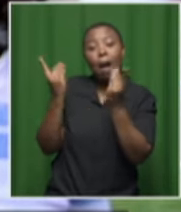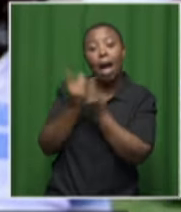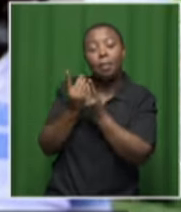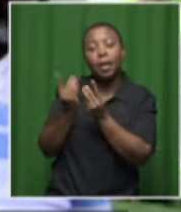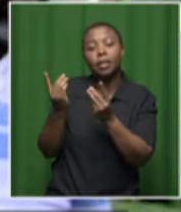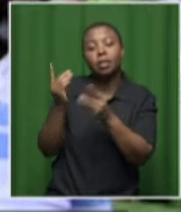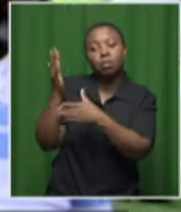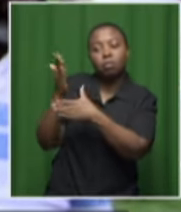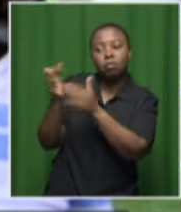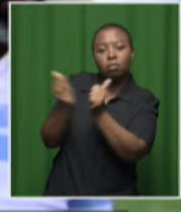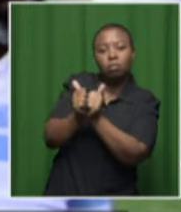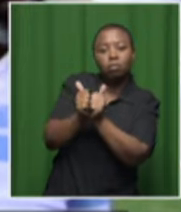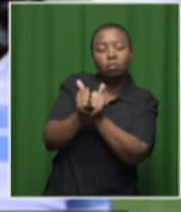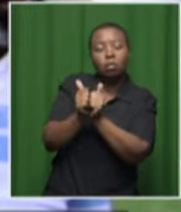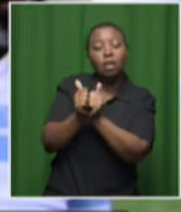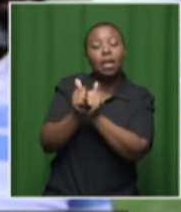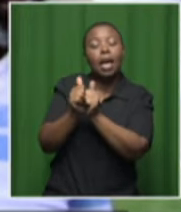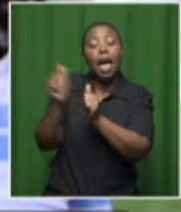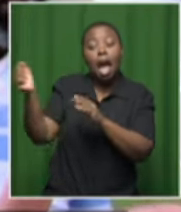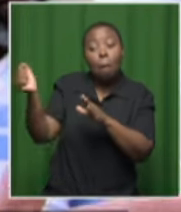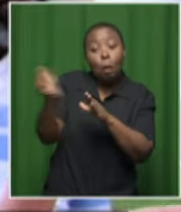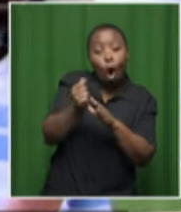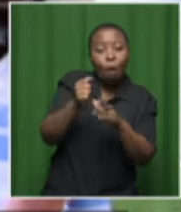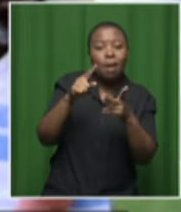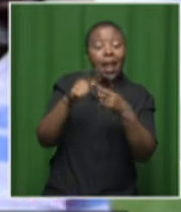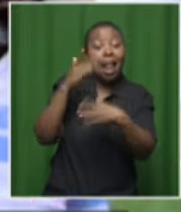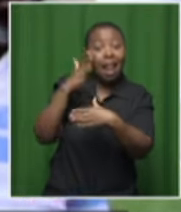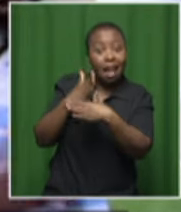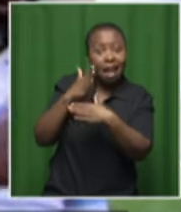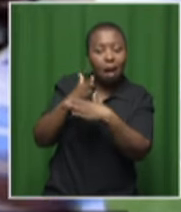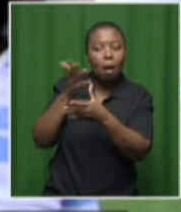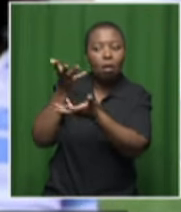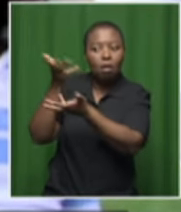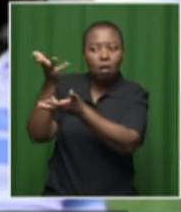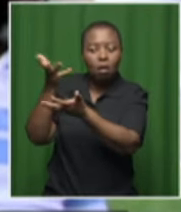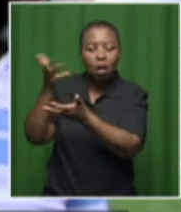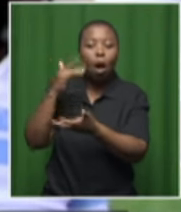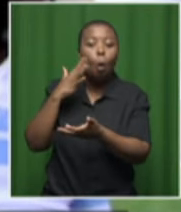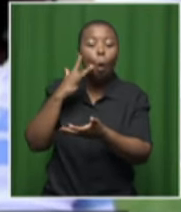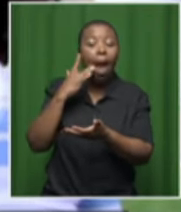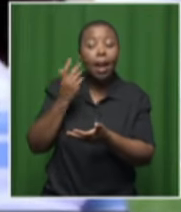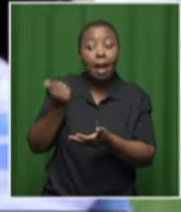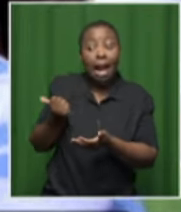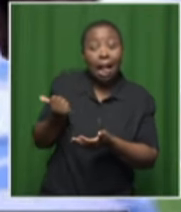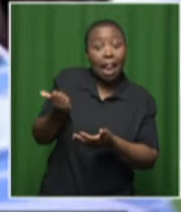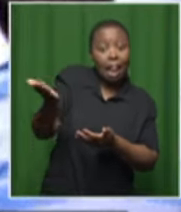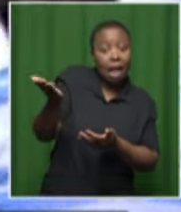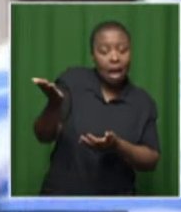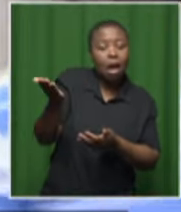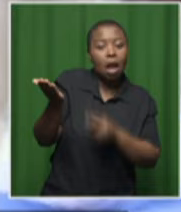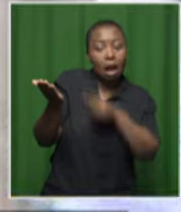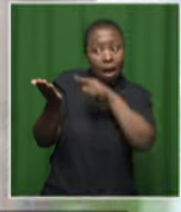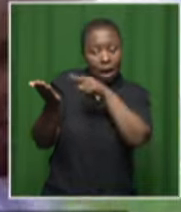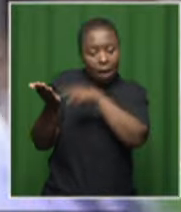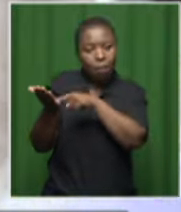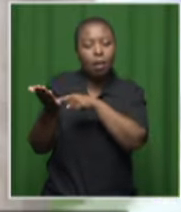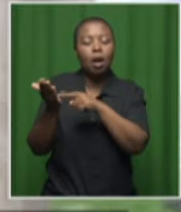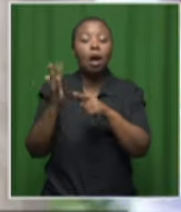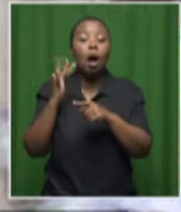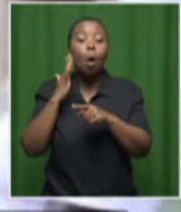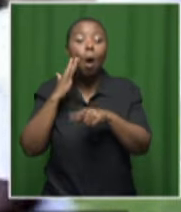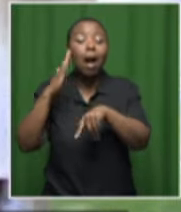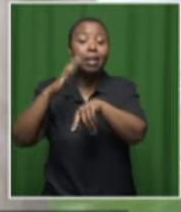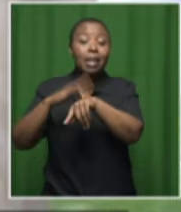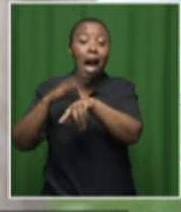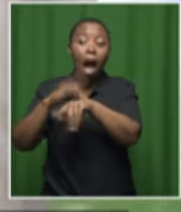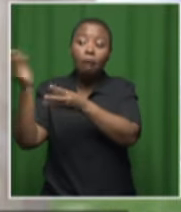Employment and Labour, that from the time when we have lodged the claims to the time when they are given the awards,